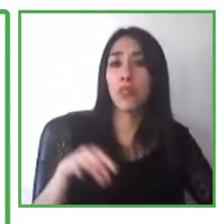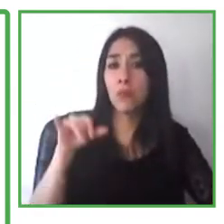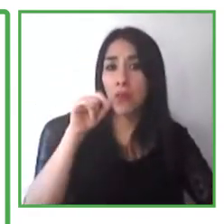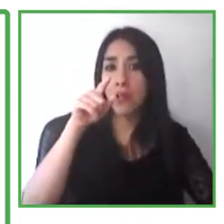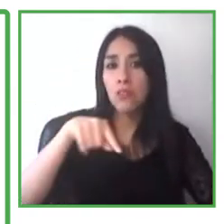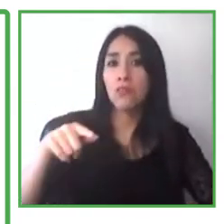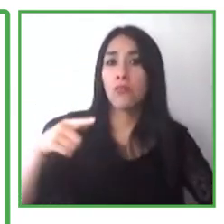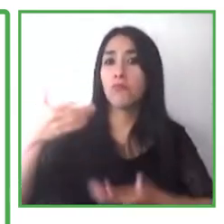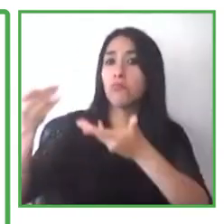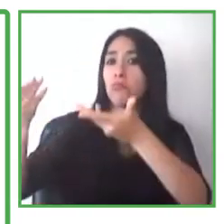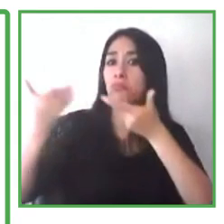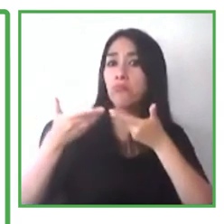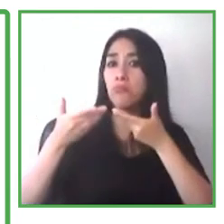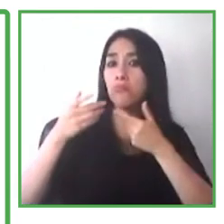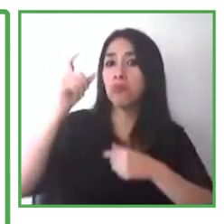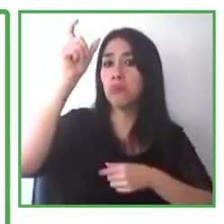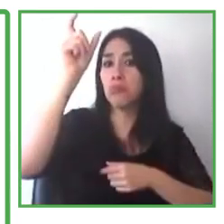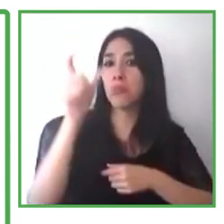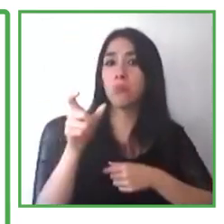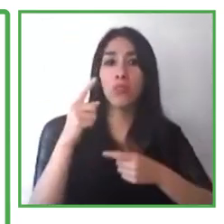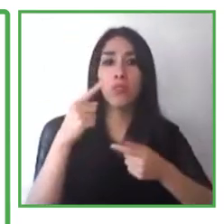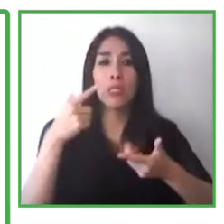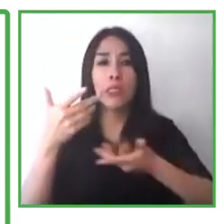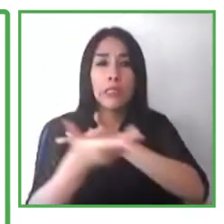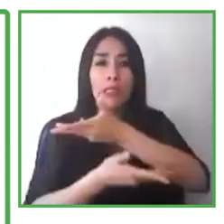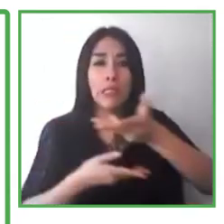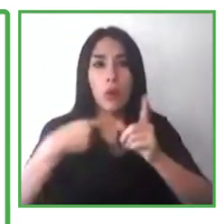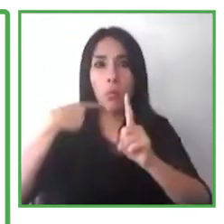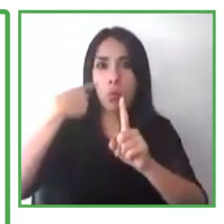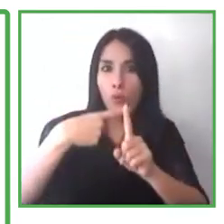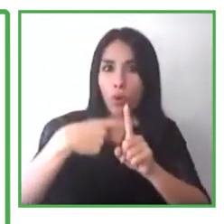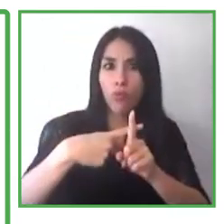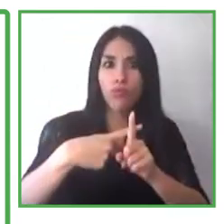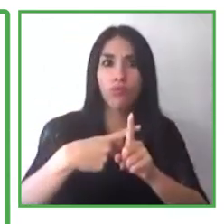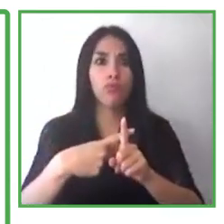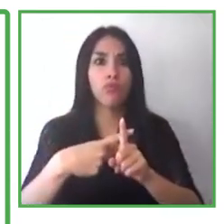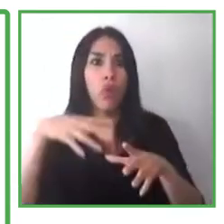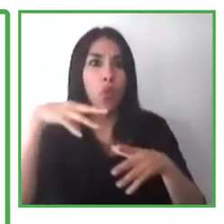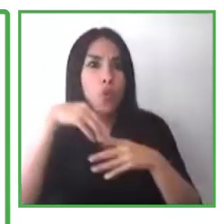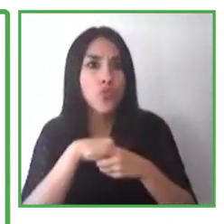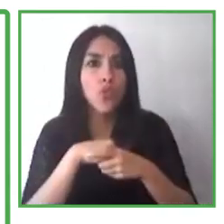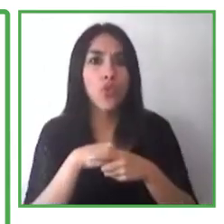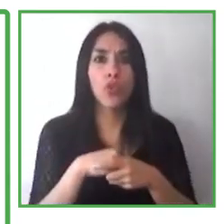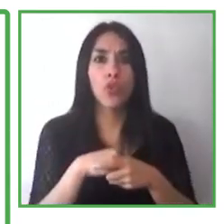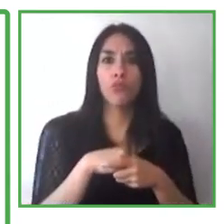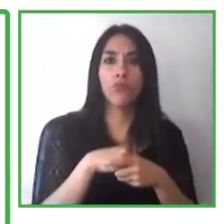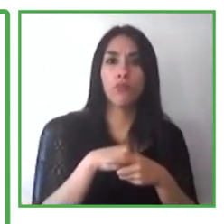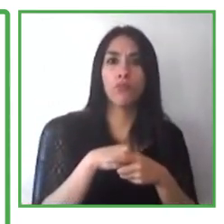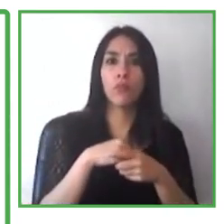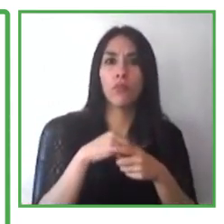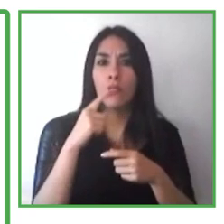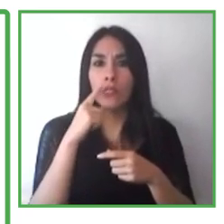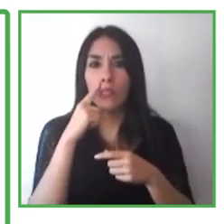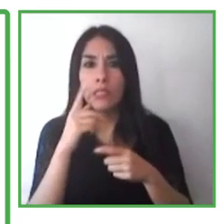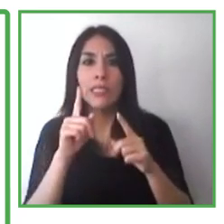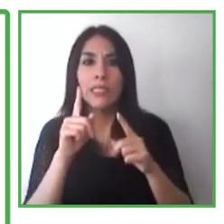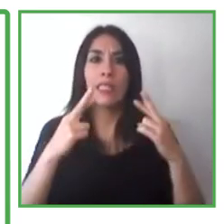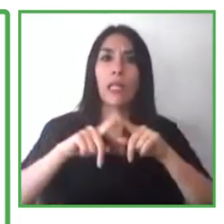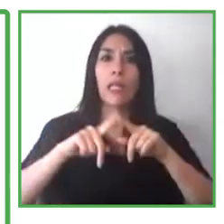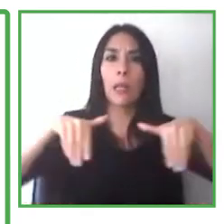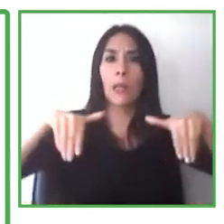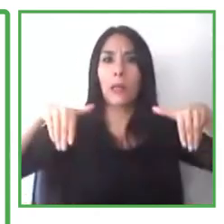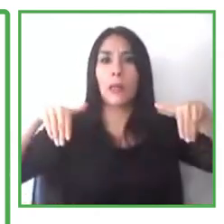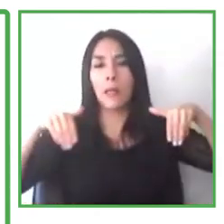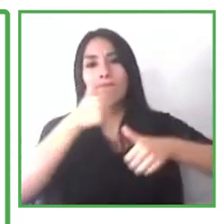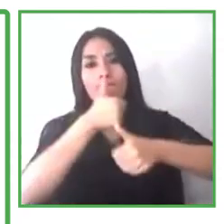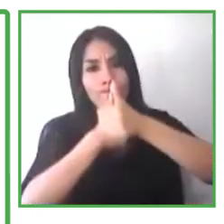again, start humbly, be patient, do things, execute, and leverage the engagement and